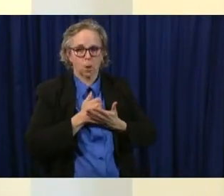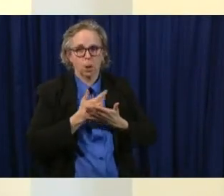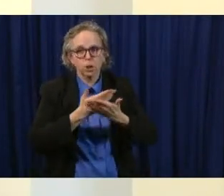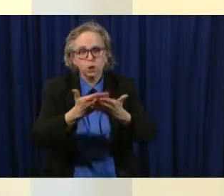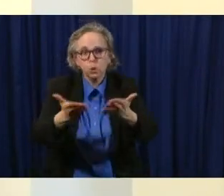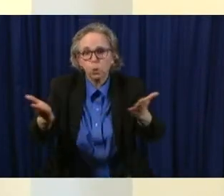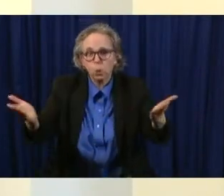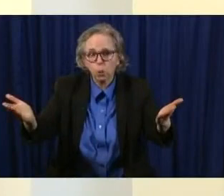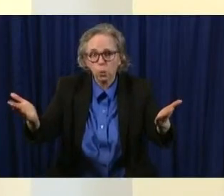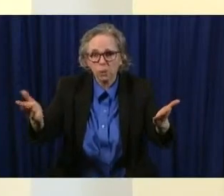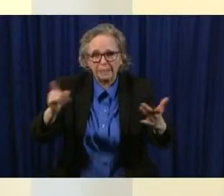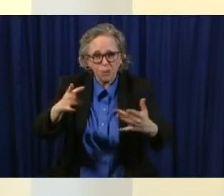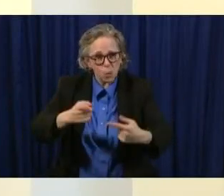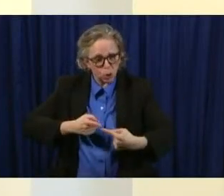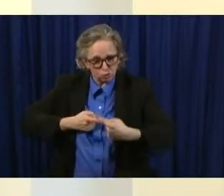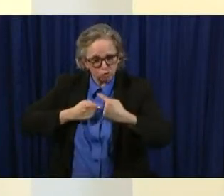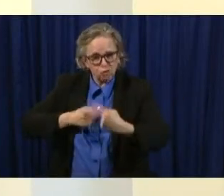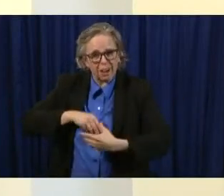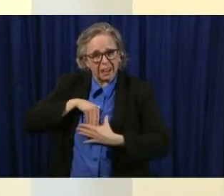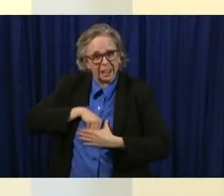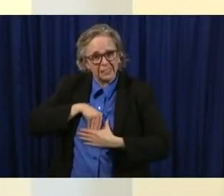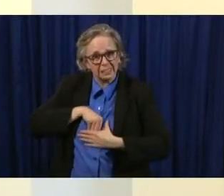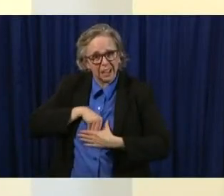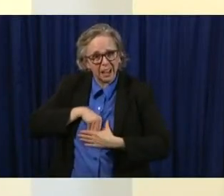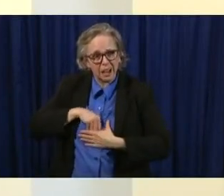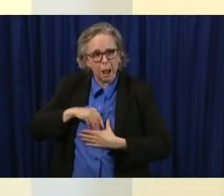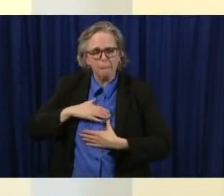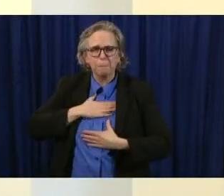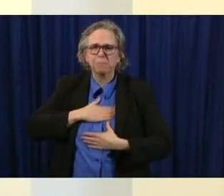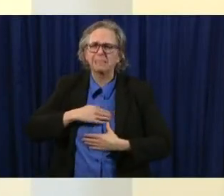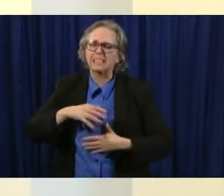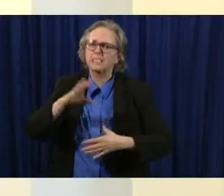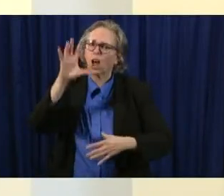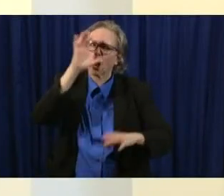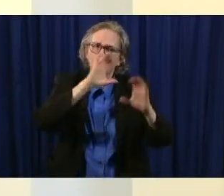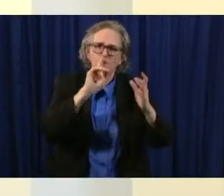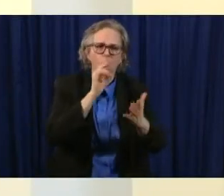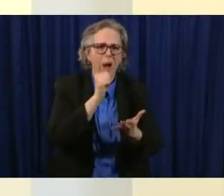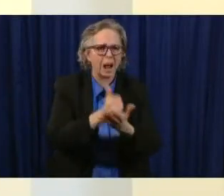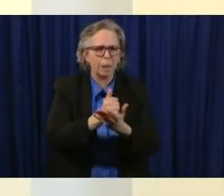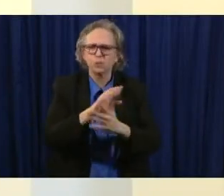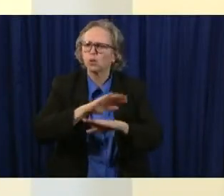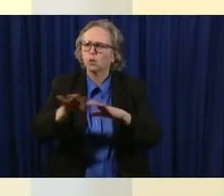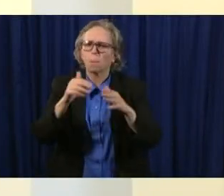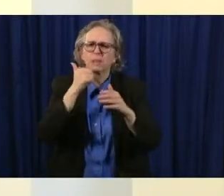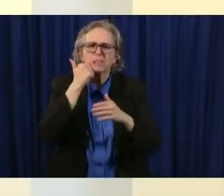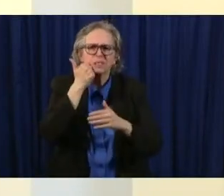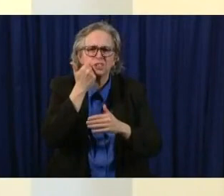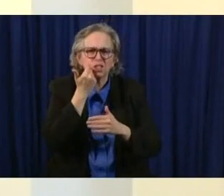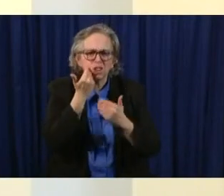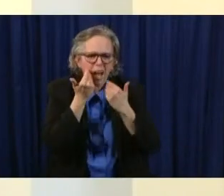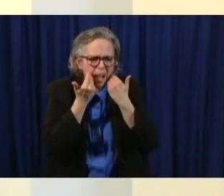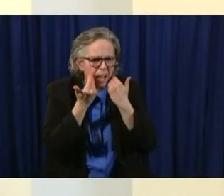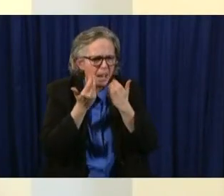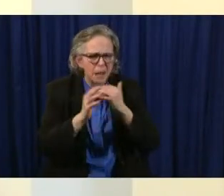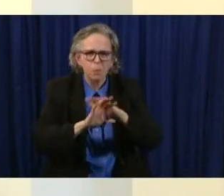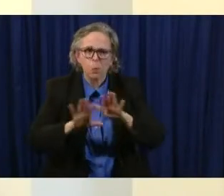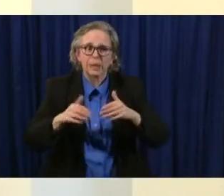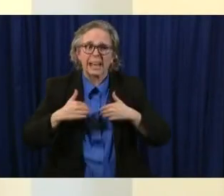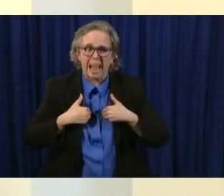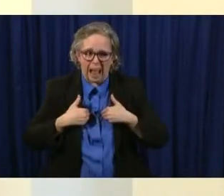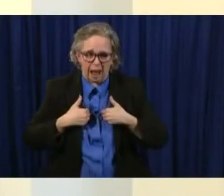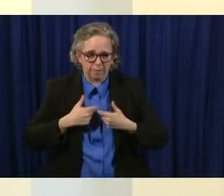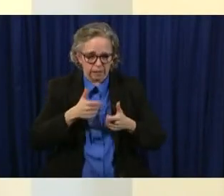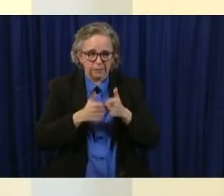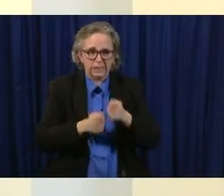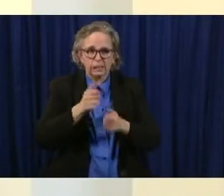don't be afraid to it's nothing we need to be ashamed of and we do have our text uh for hope line it is seven four